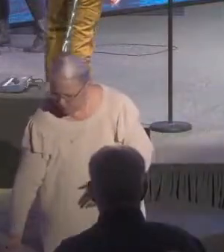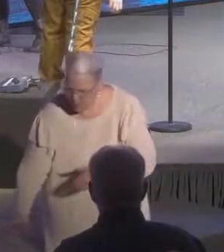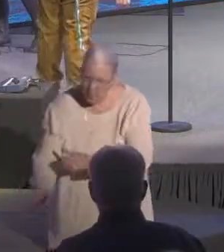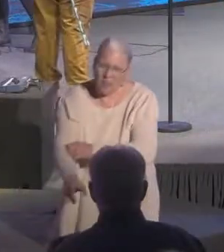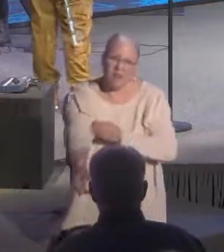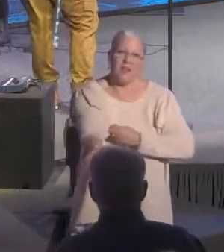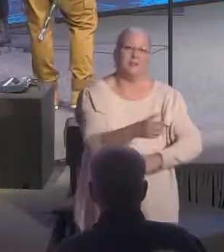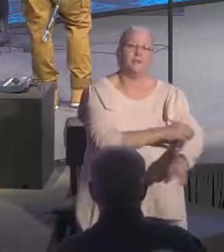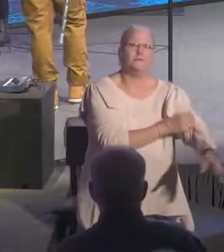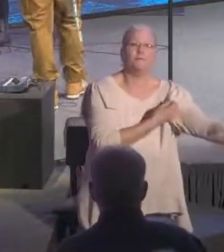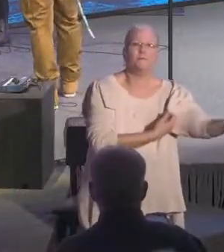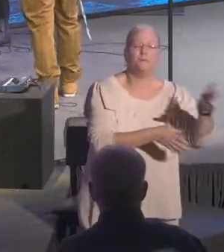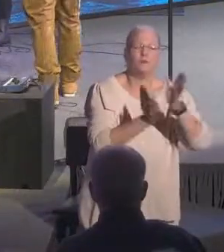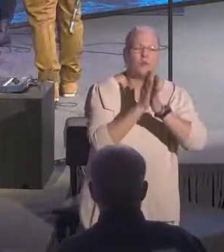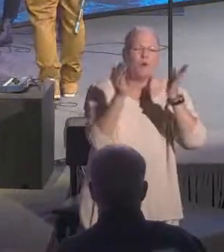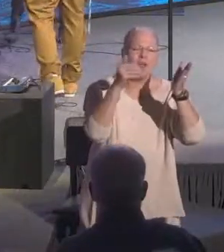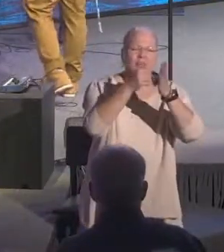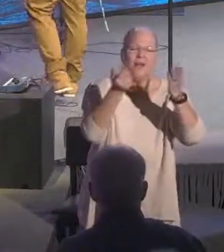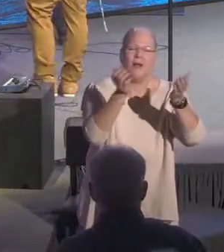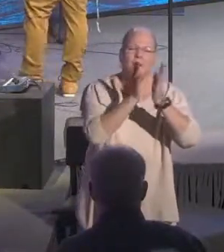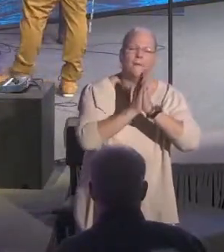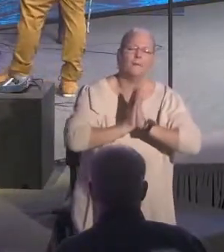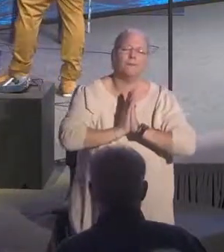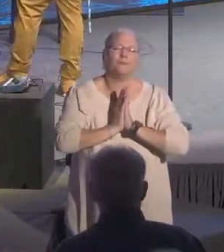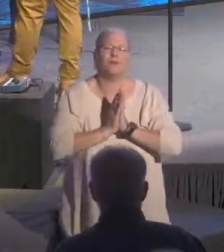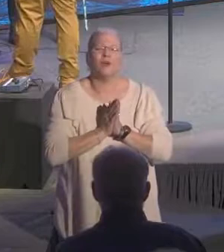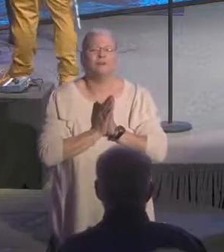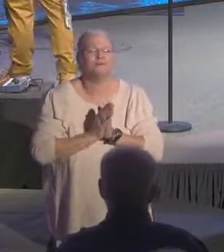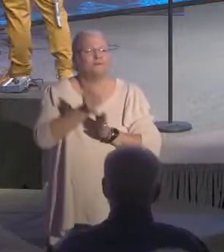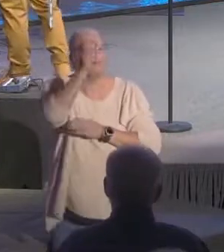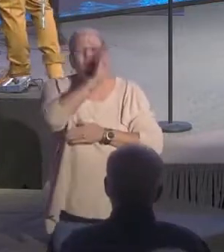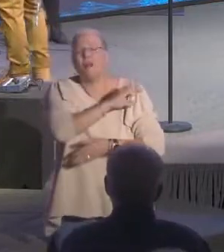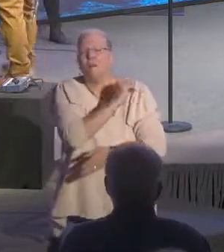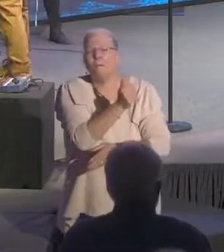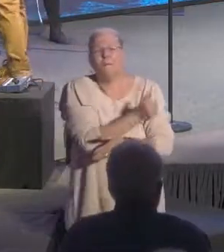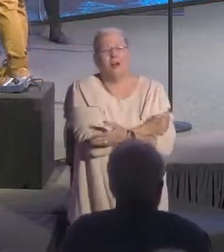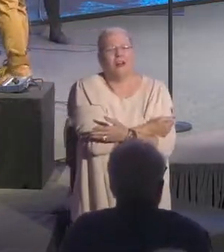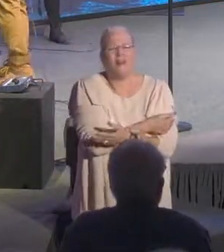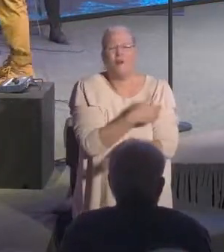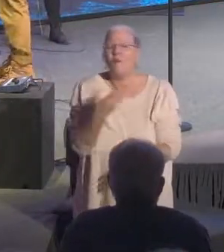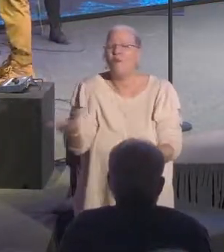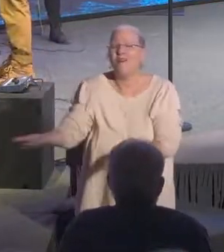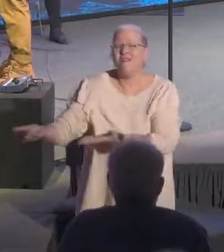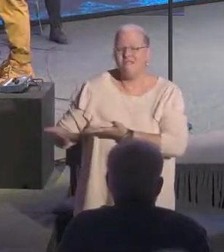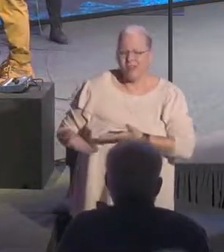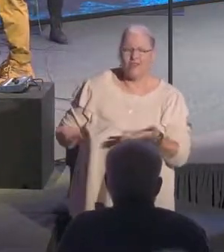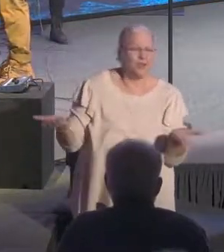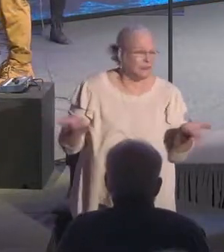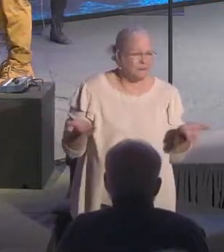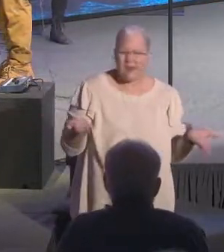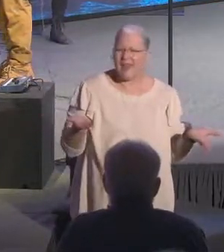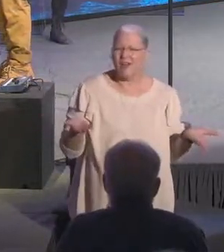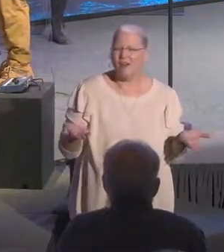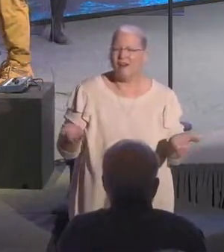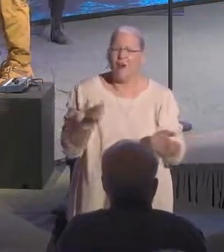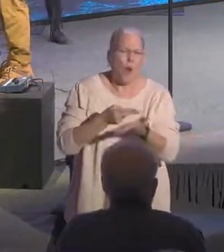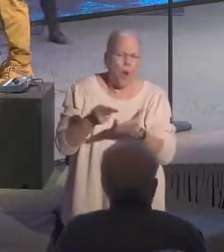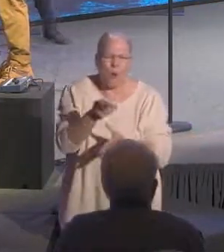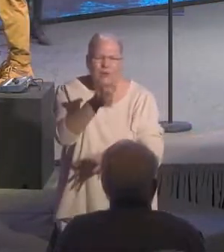Let's pray together once again. Would you bow with me? And God Almighty, we just invite you to be in this place today. Holy Spirit, come.